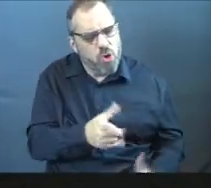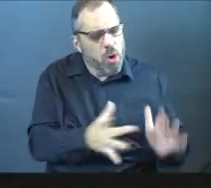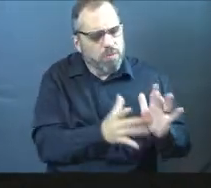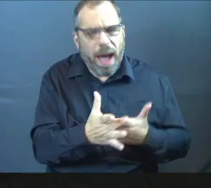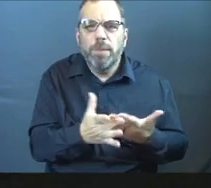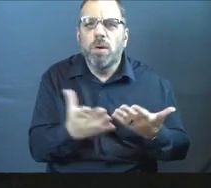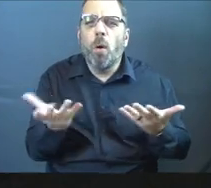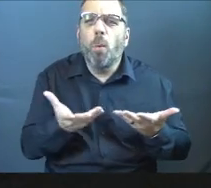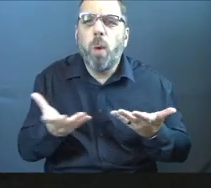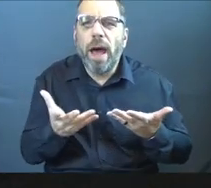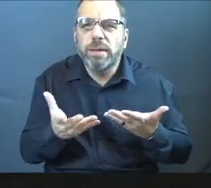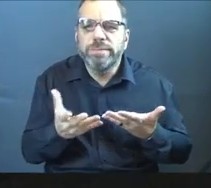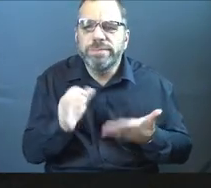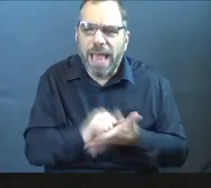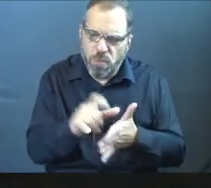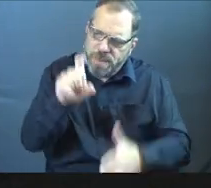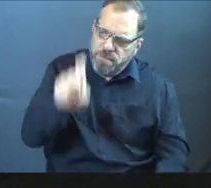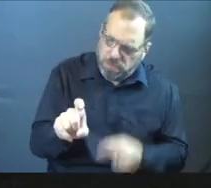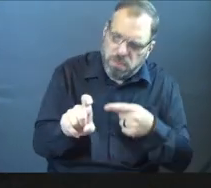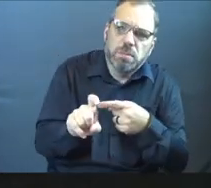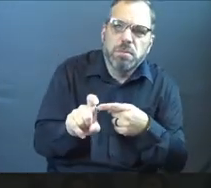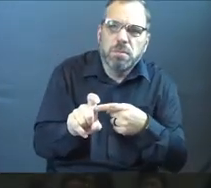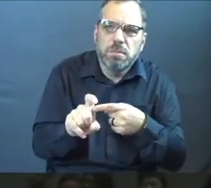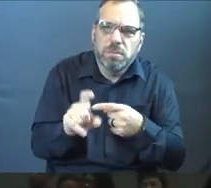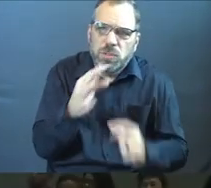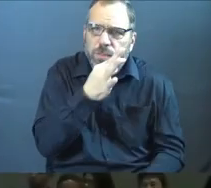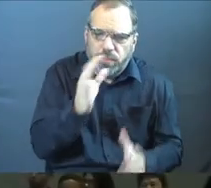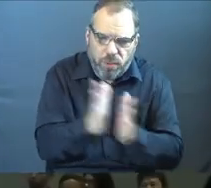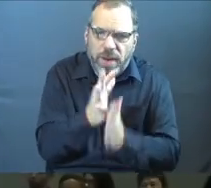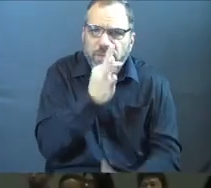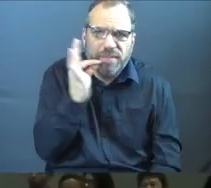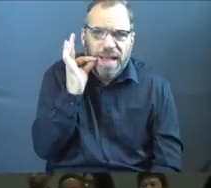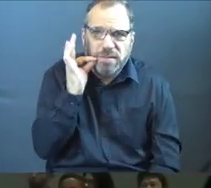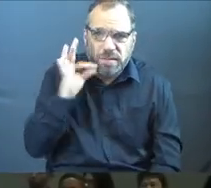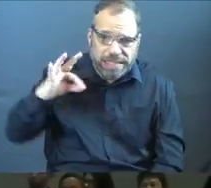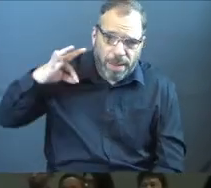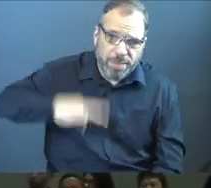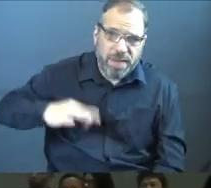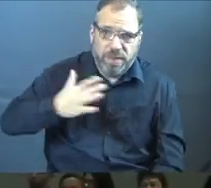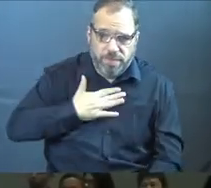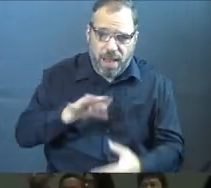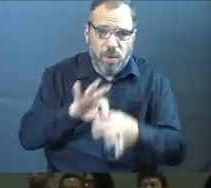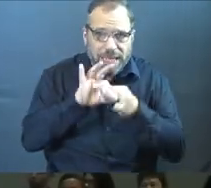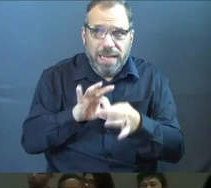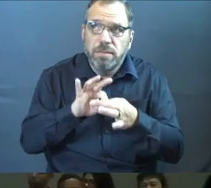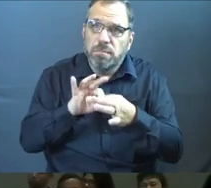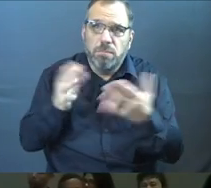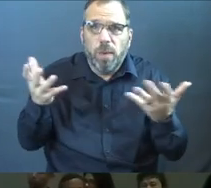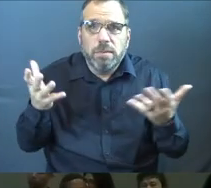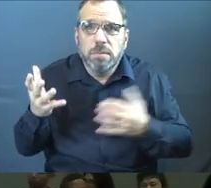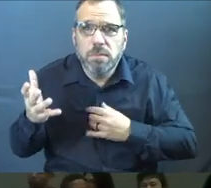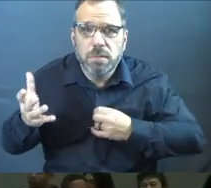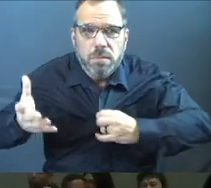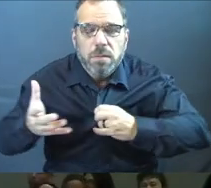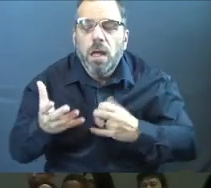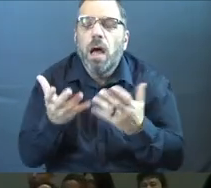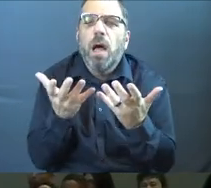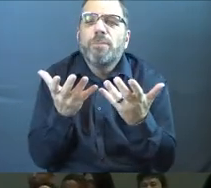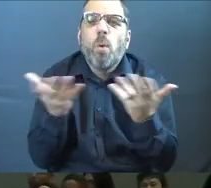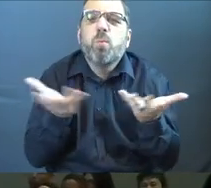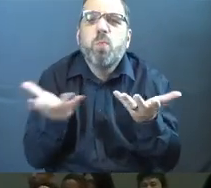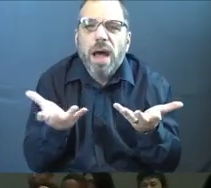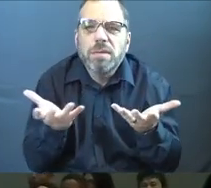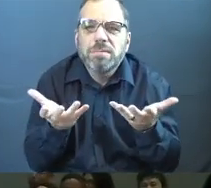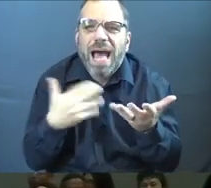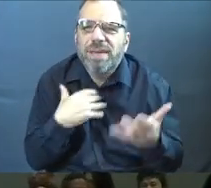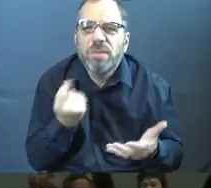is Scripture that points us and leads us to that, you know, that we ought to be doing this. It's a benefit to our relationship with Jesus. But what is